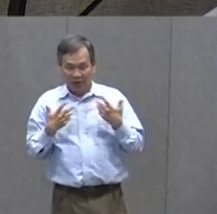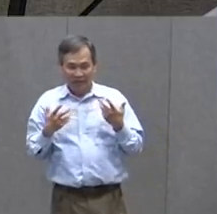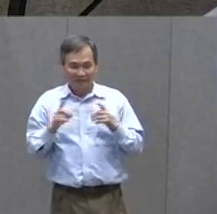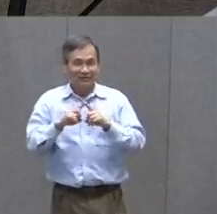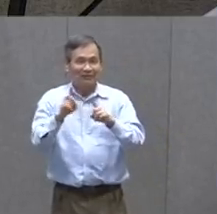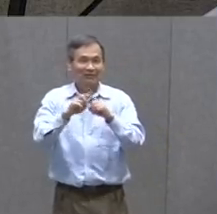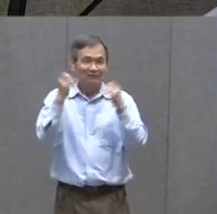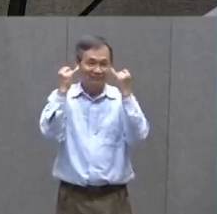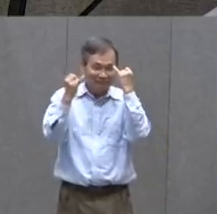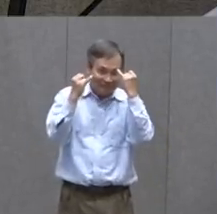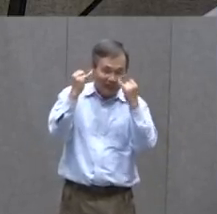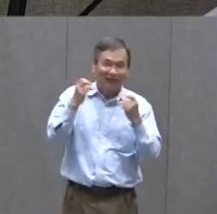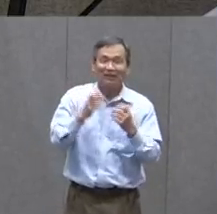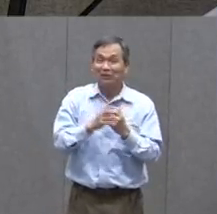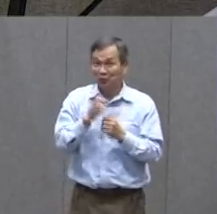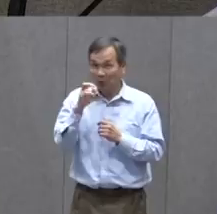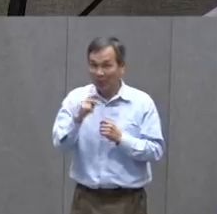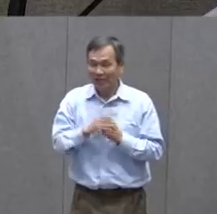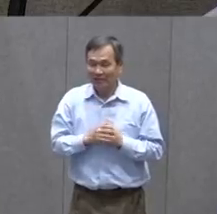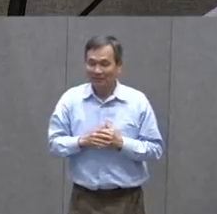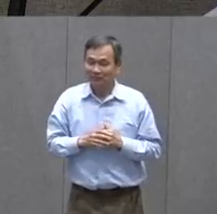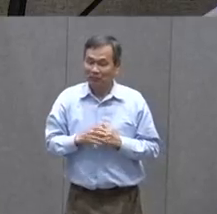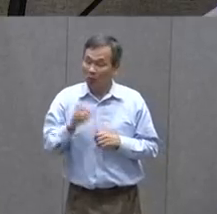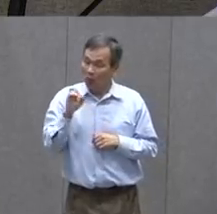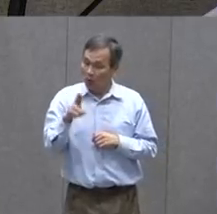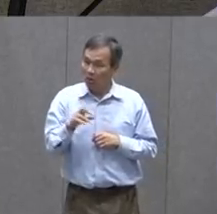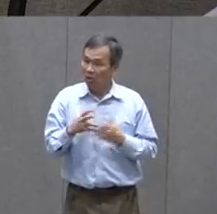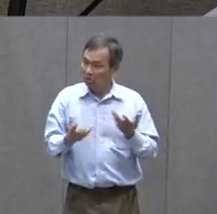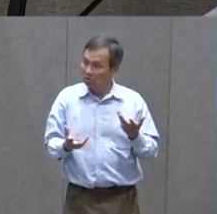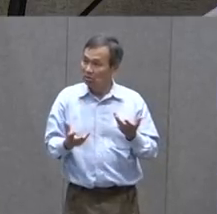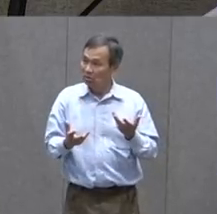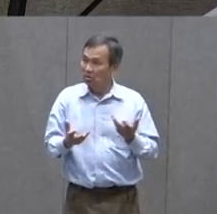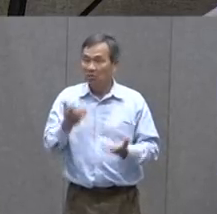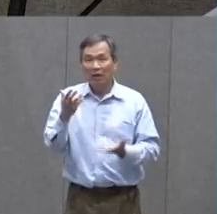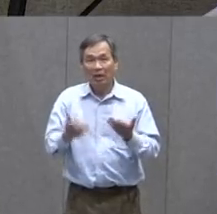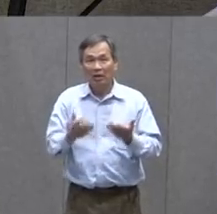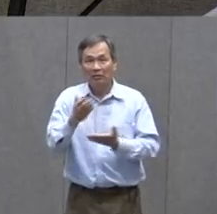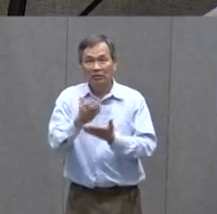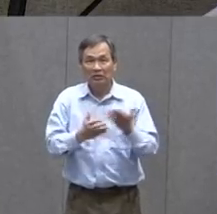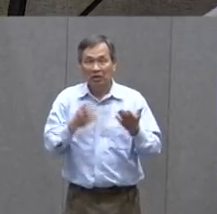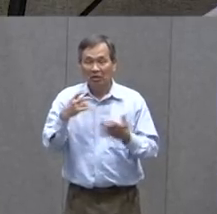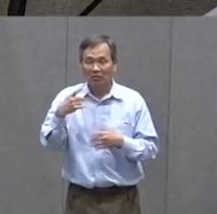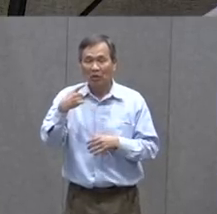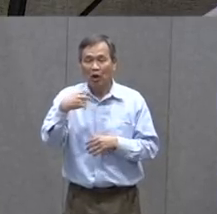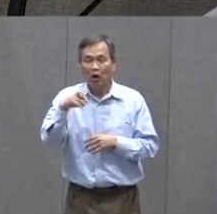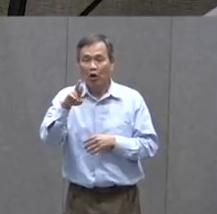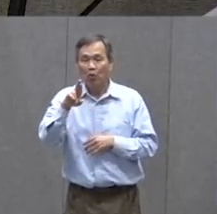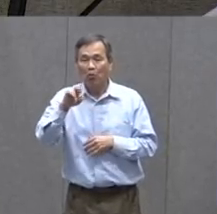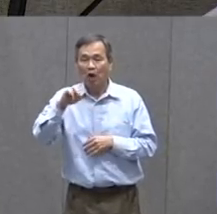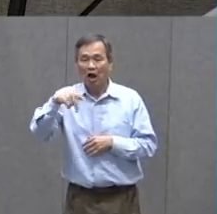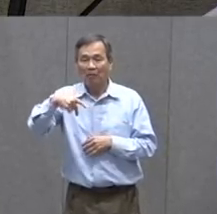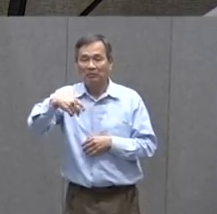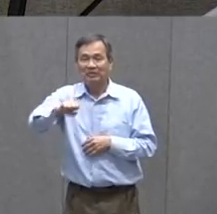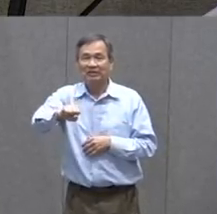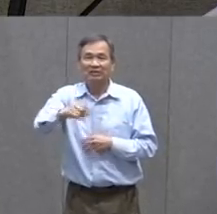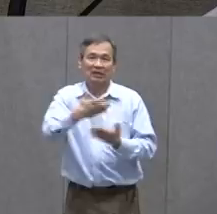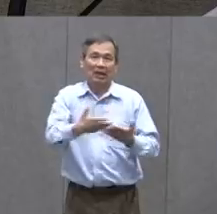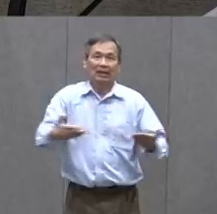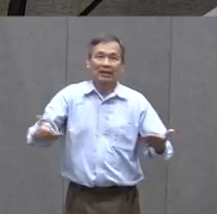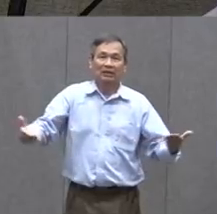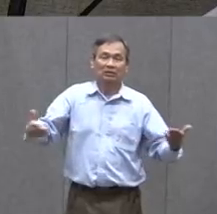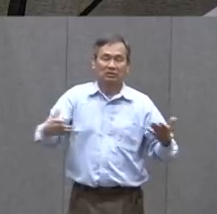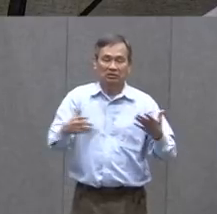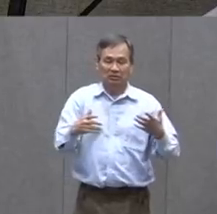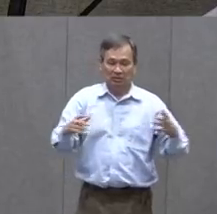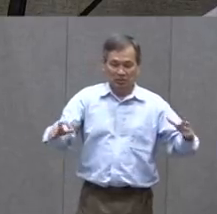ideas And creative Thoughts Or maybe Some props That might Go well If you put This